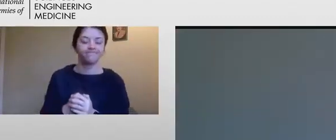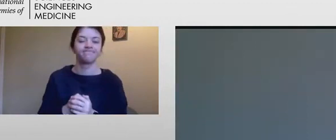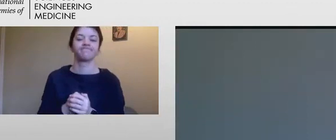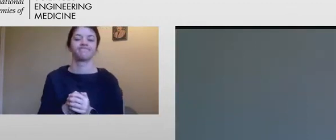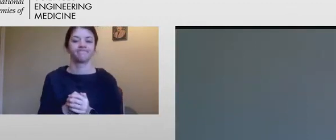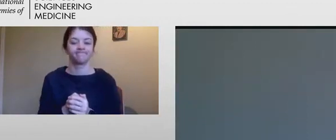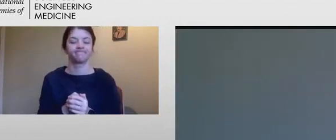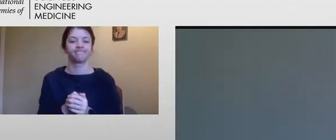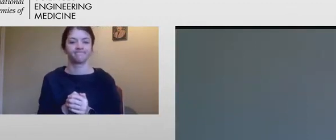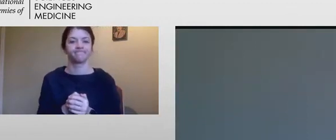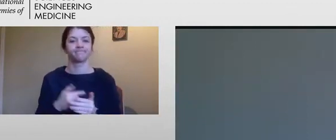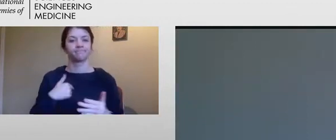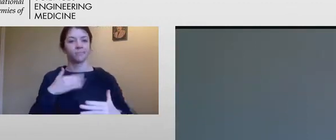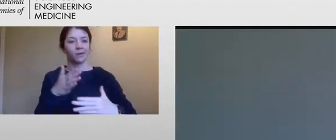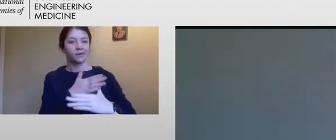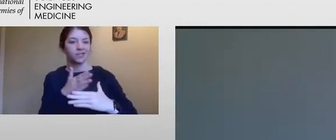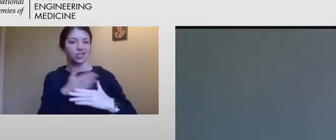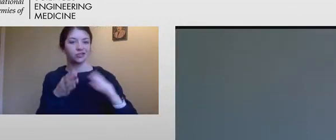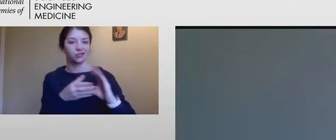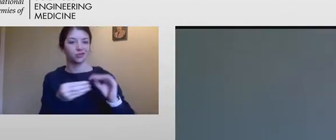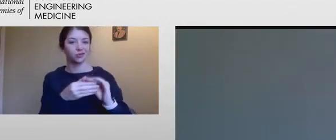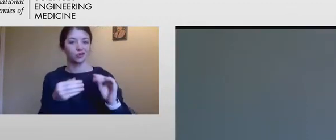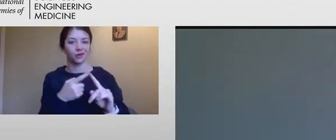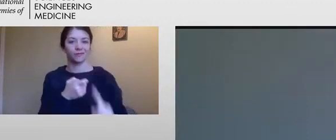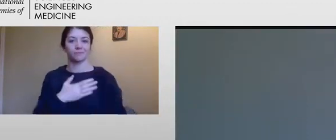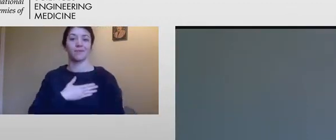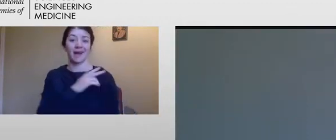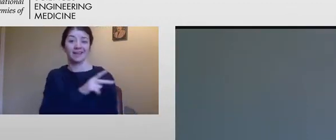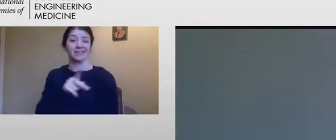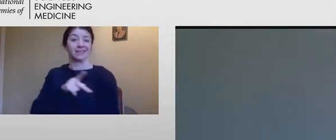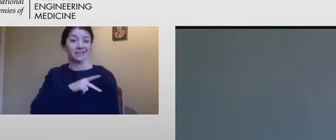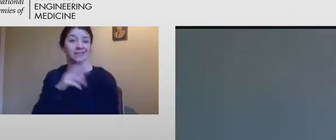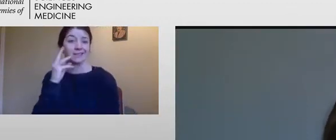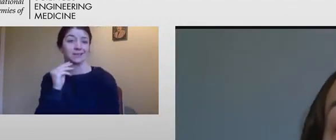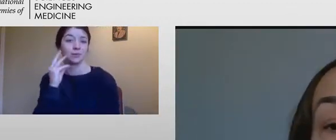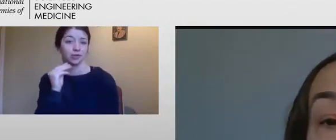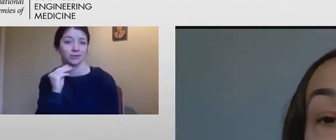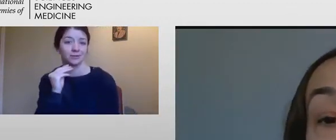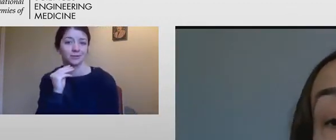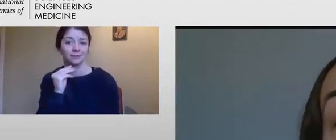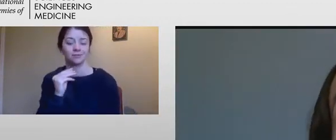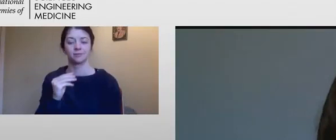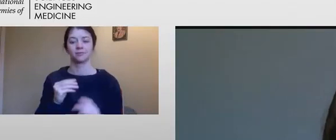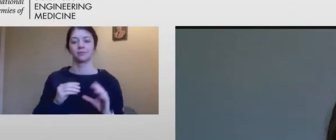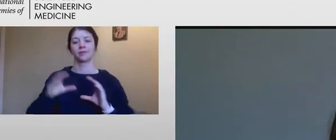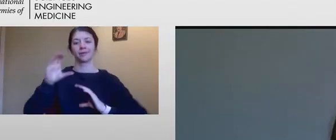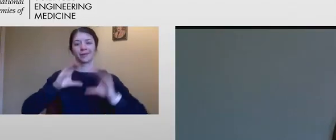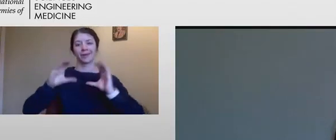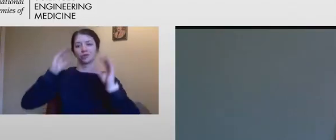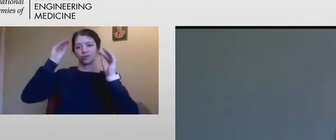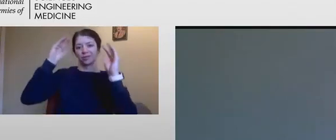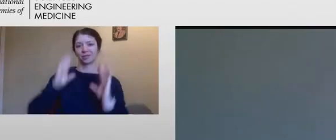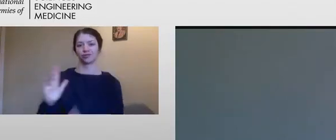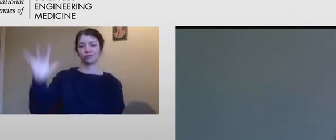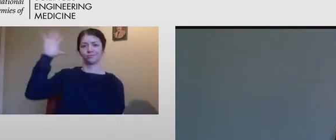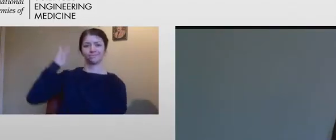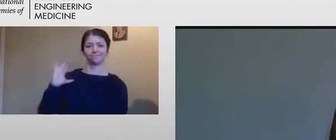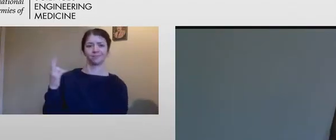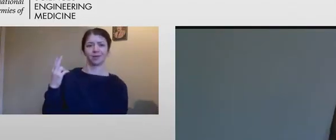I shared a story from my personal experience about how one of my chemistry instructors in high school